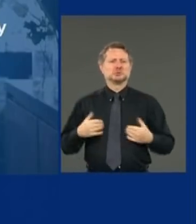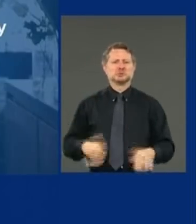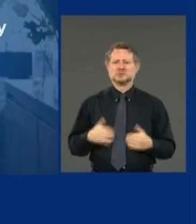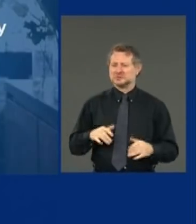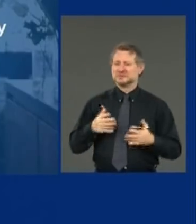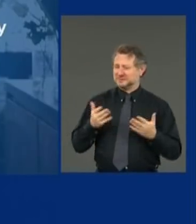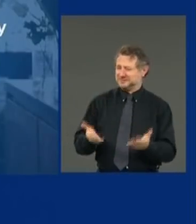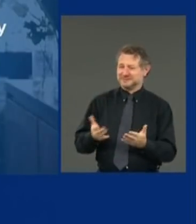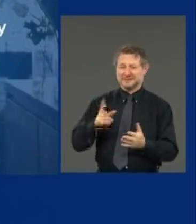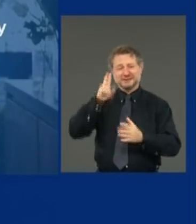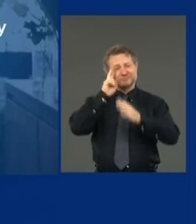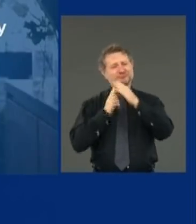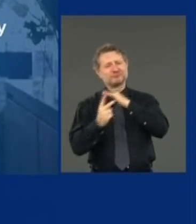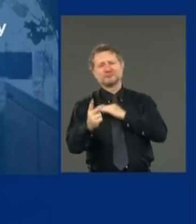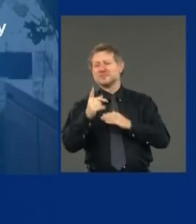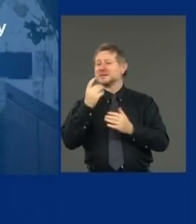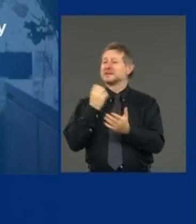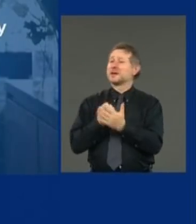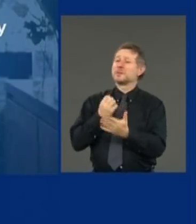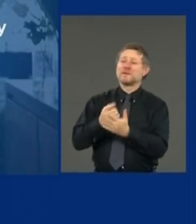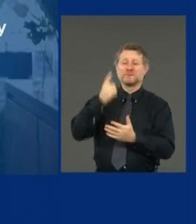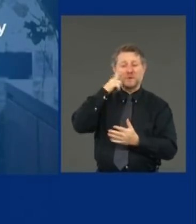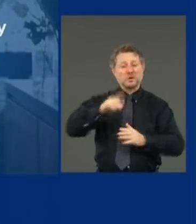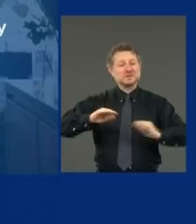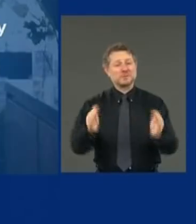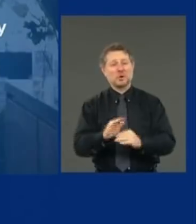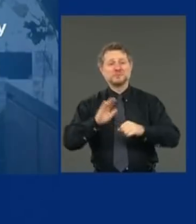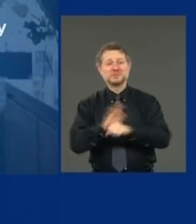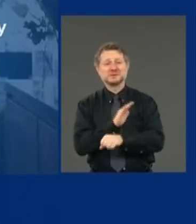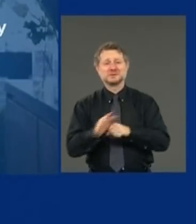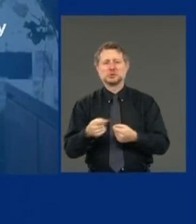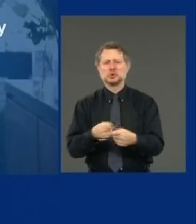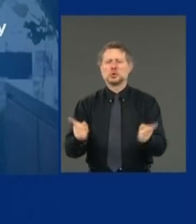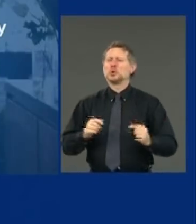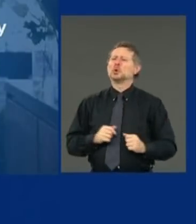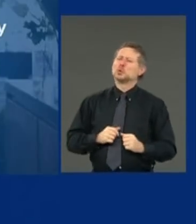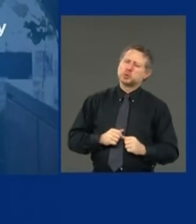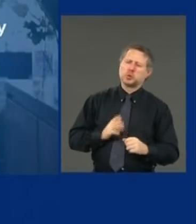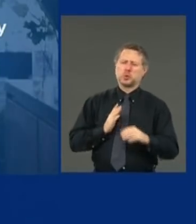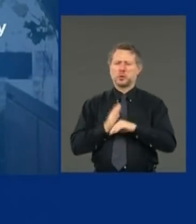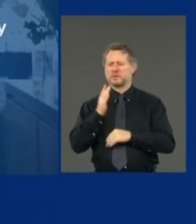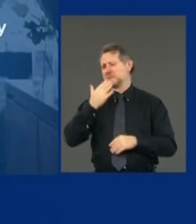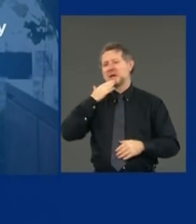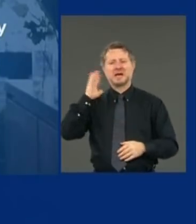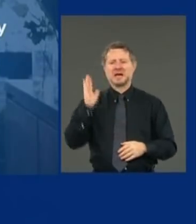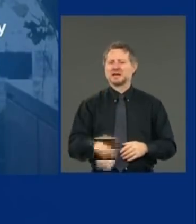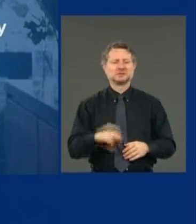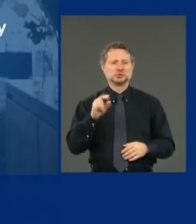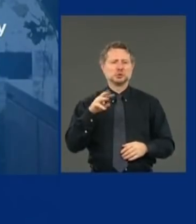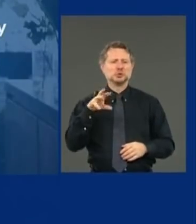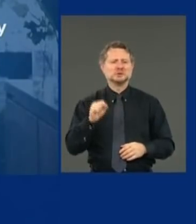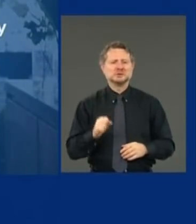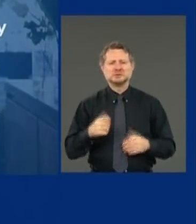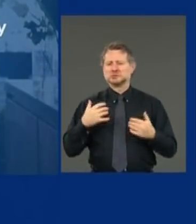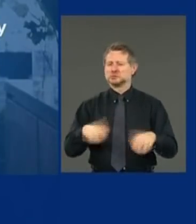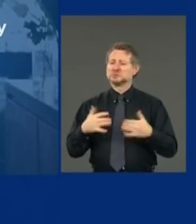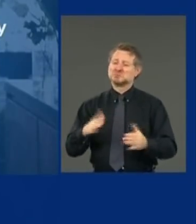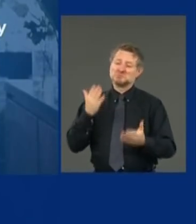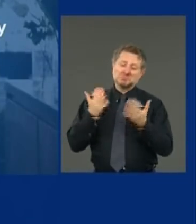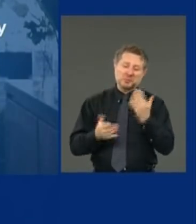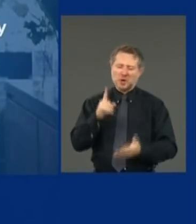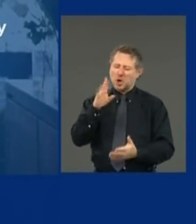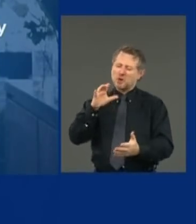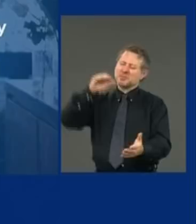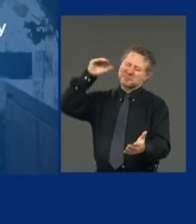projections vis-a-vis small business are actually frightening. More than 100,000 have shut